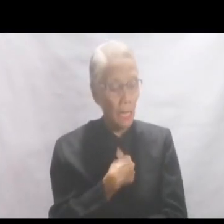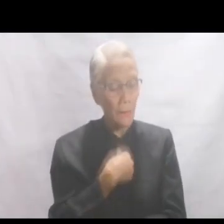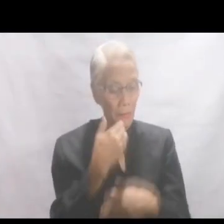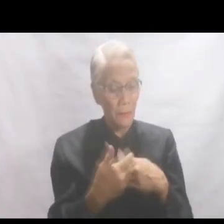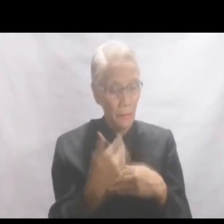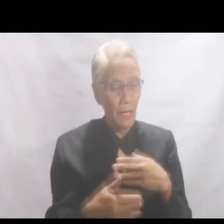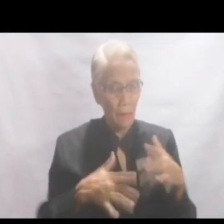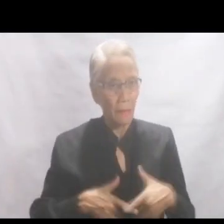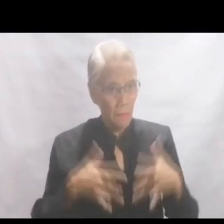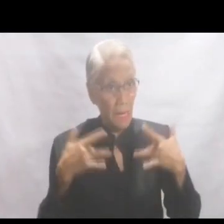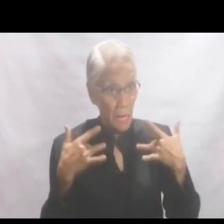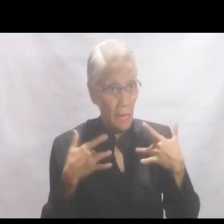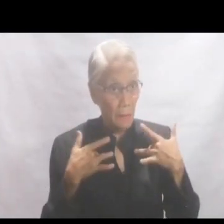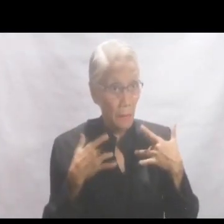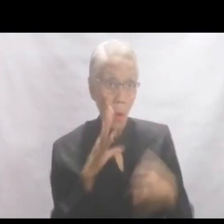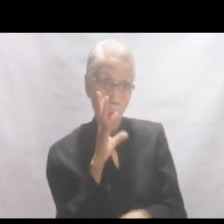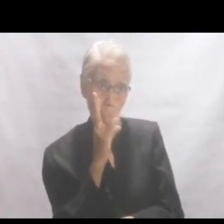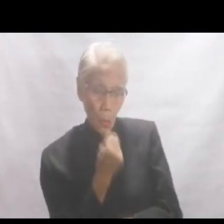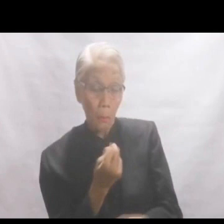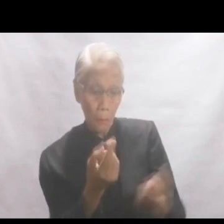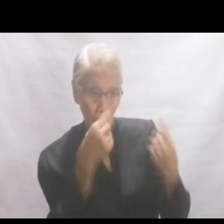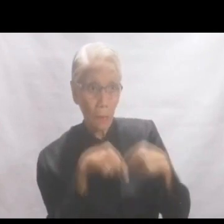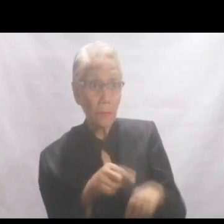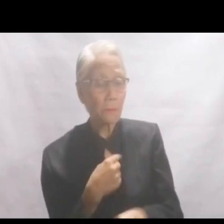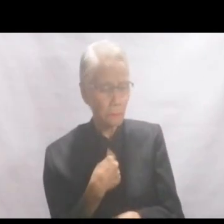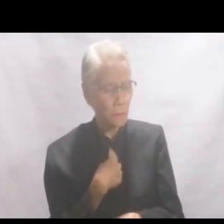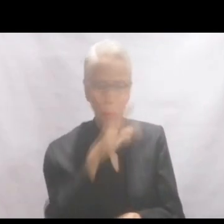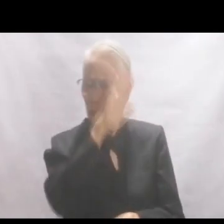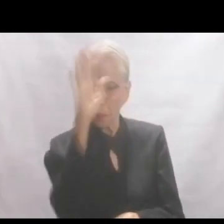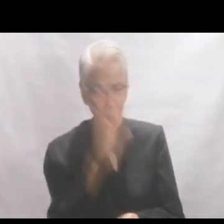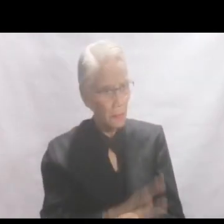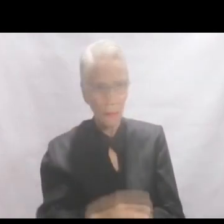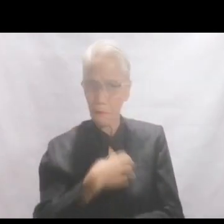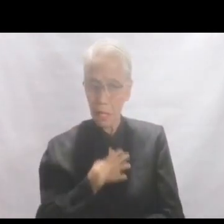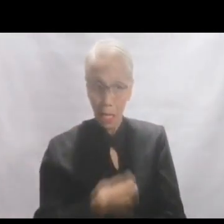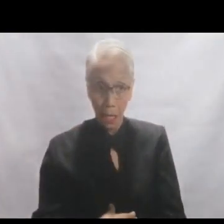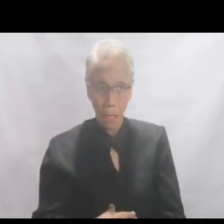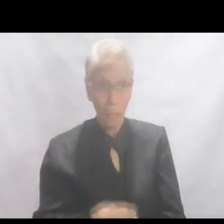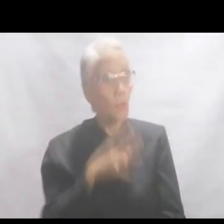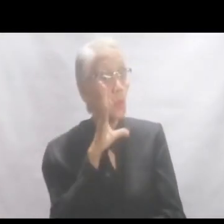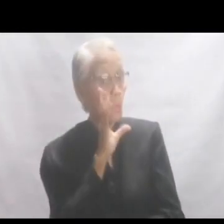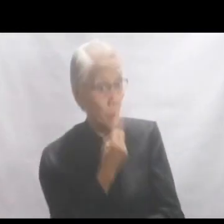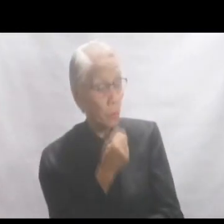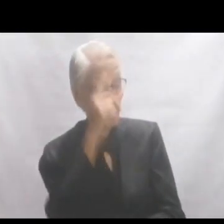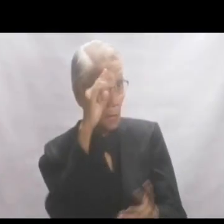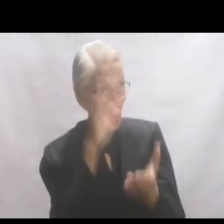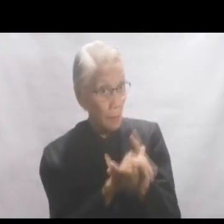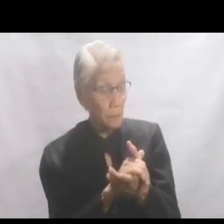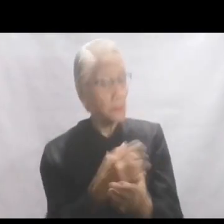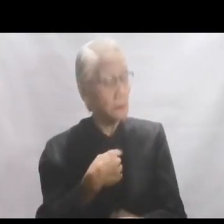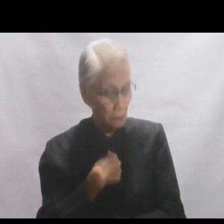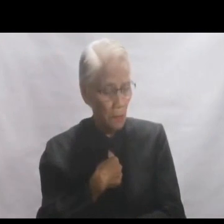am the bread of life. Whoever comes to me will never hunger. And whoever believes